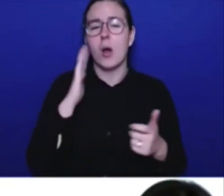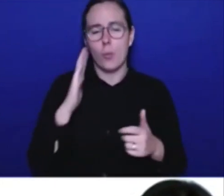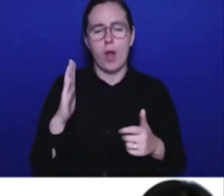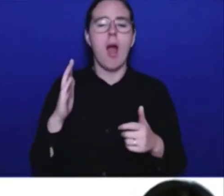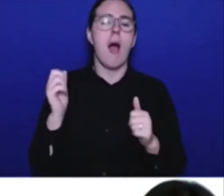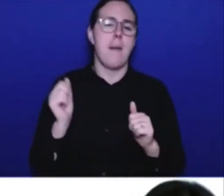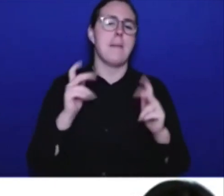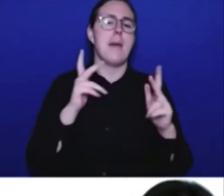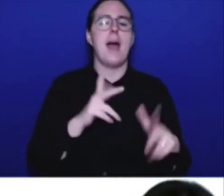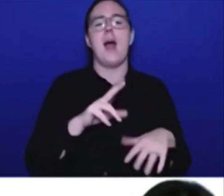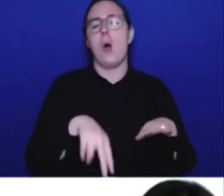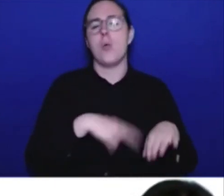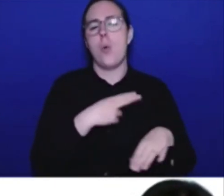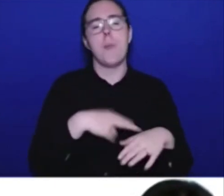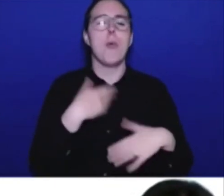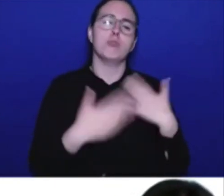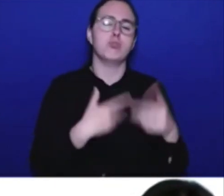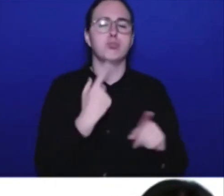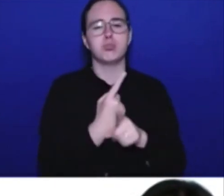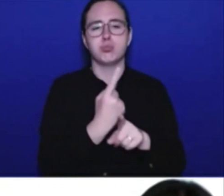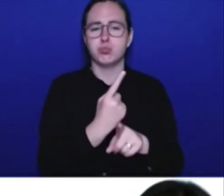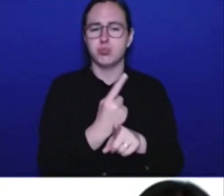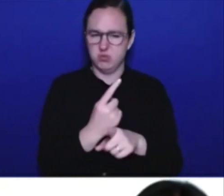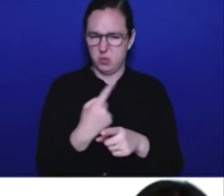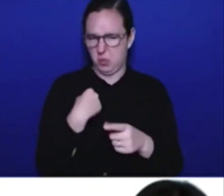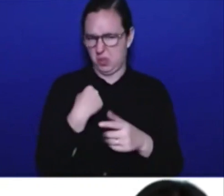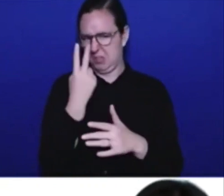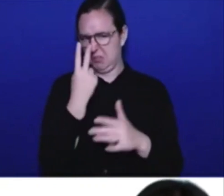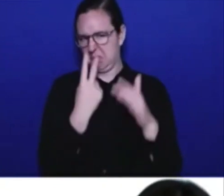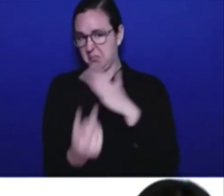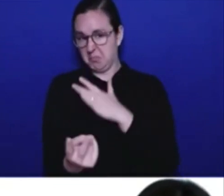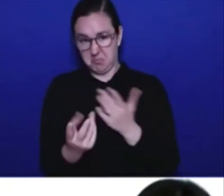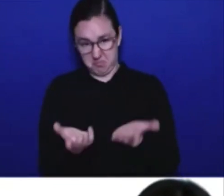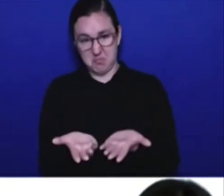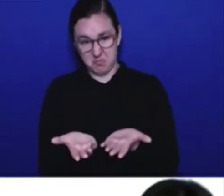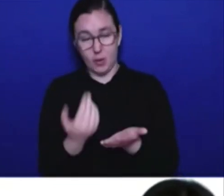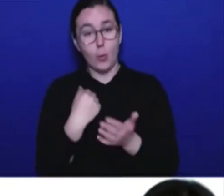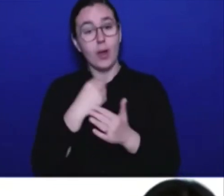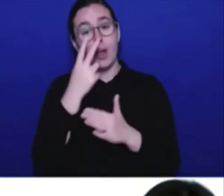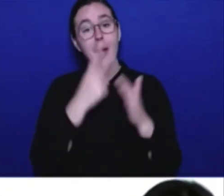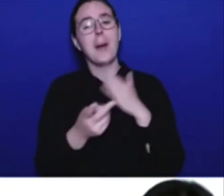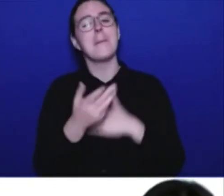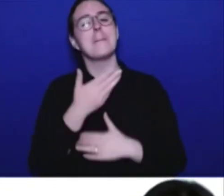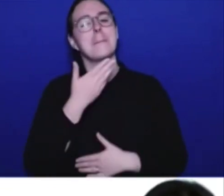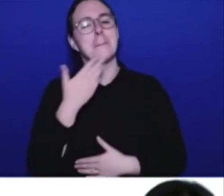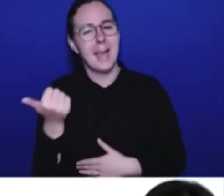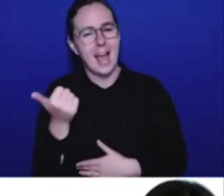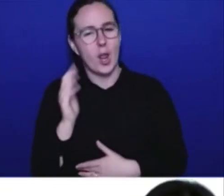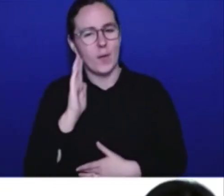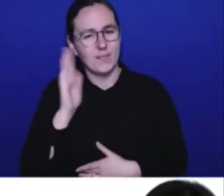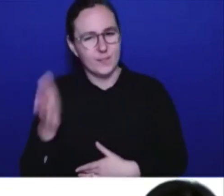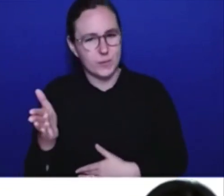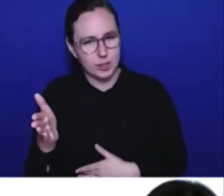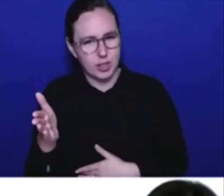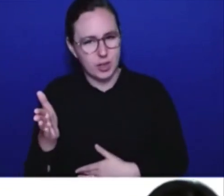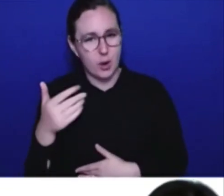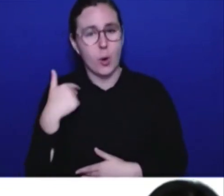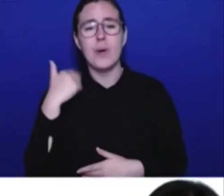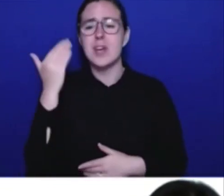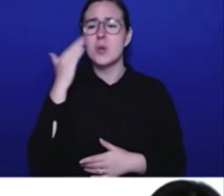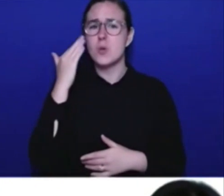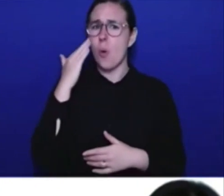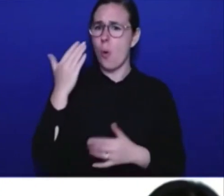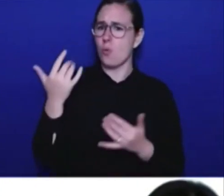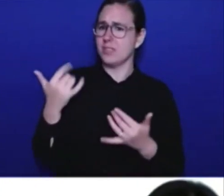a future that's not rosy, that accounts for the fact that there's a lot of volatility. But we are very prudent, very cautious.